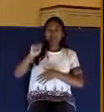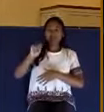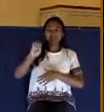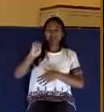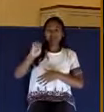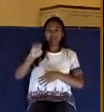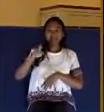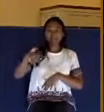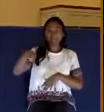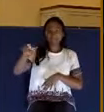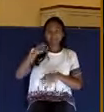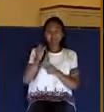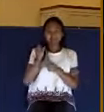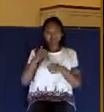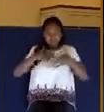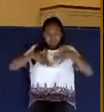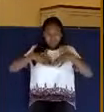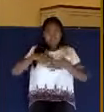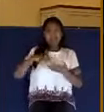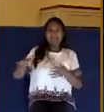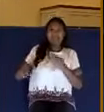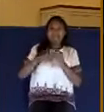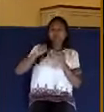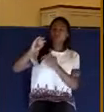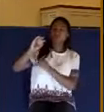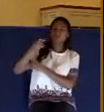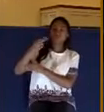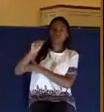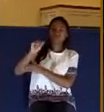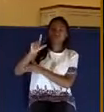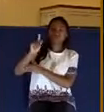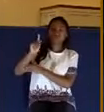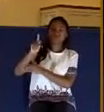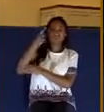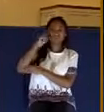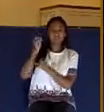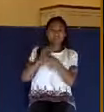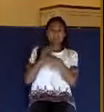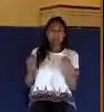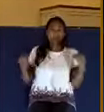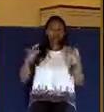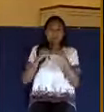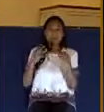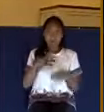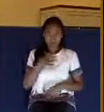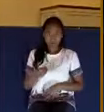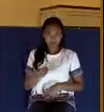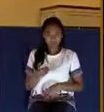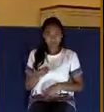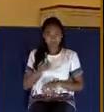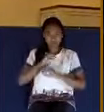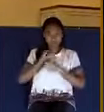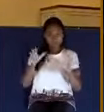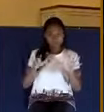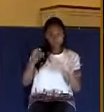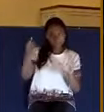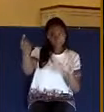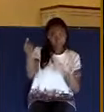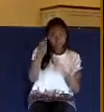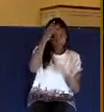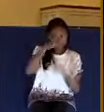as white as they could. That was custom in that day. So here's obviously a rich man, beautiful clothing,